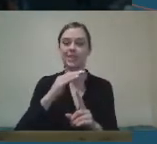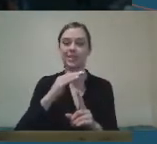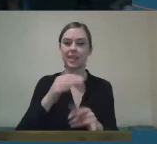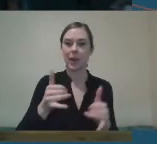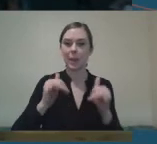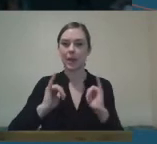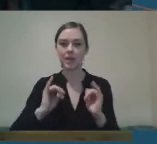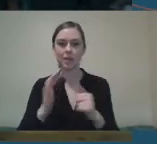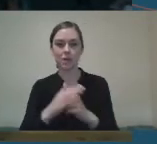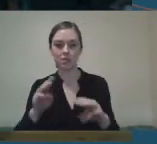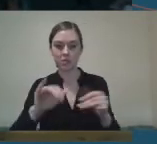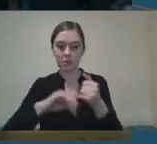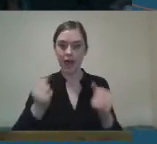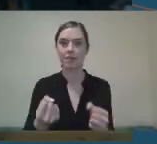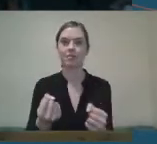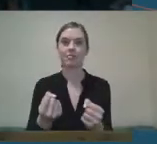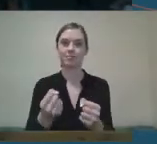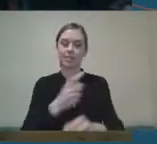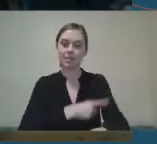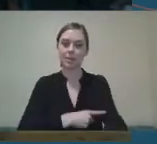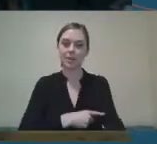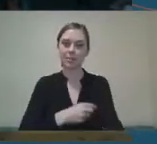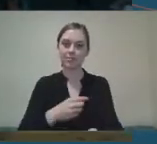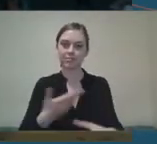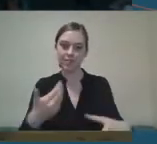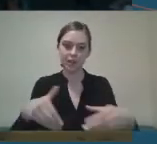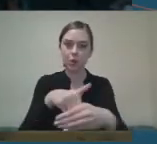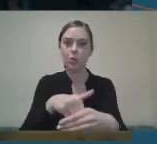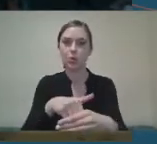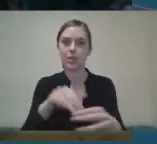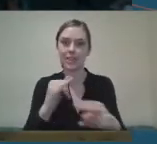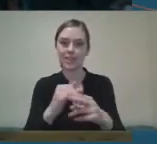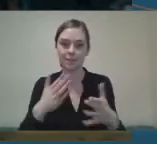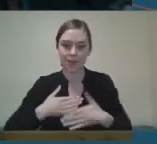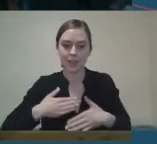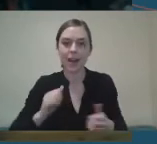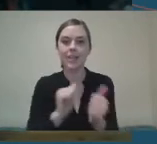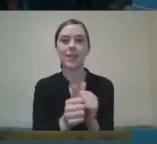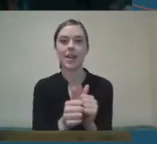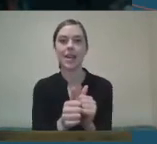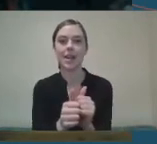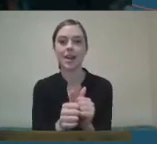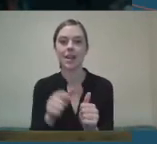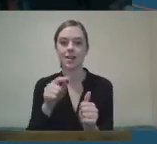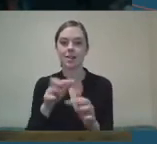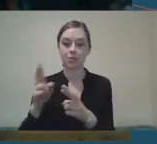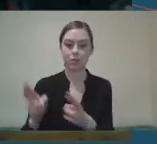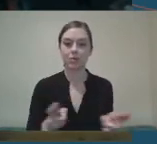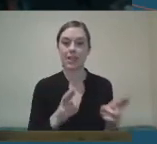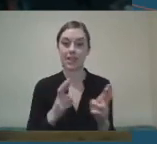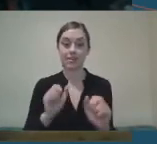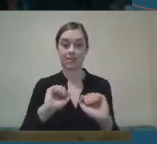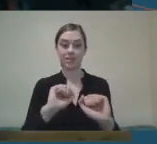people with disabilities to participate in physical activity as a routine part of their